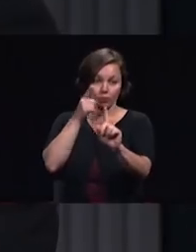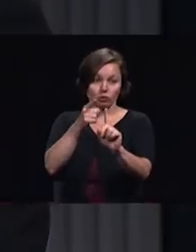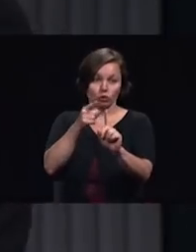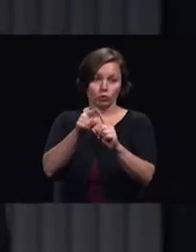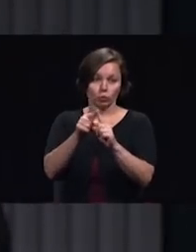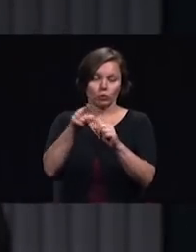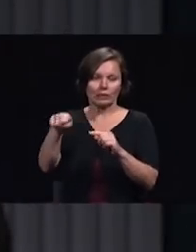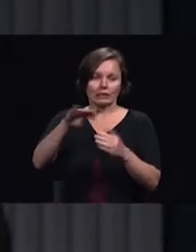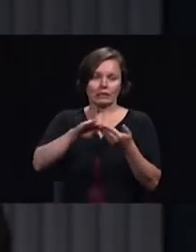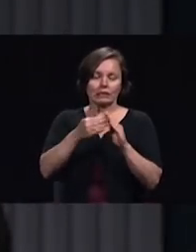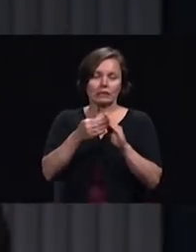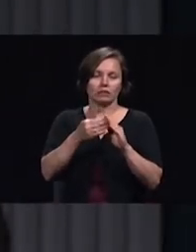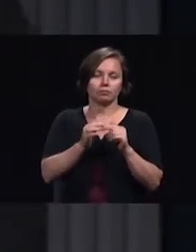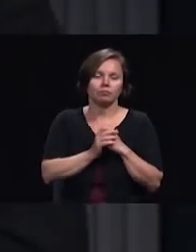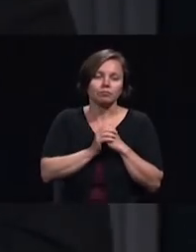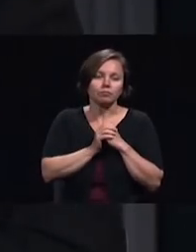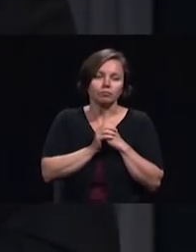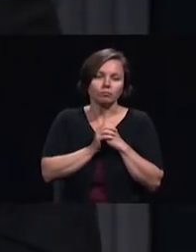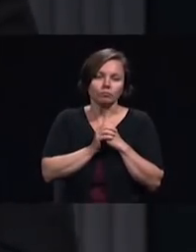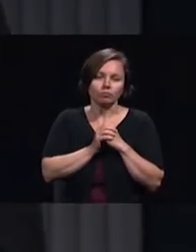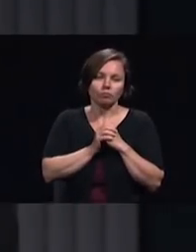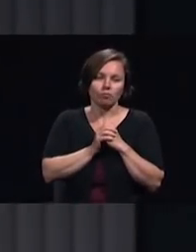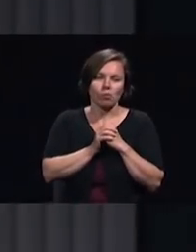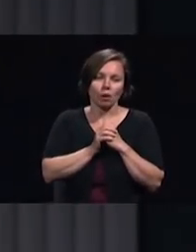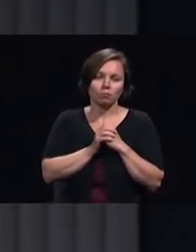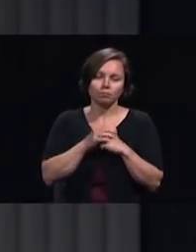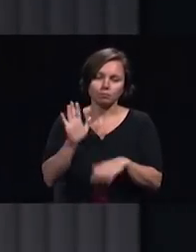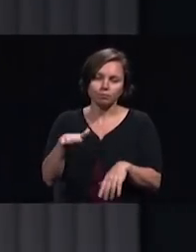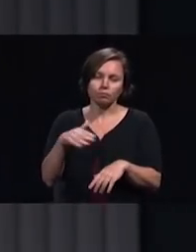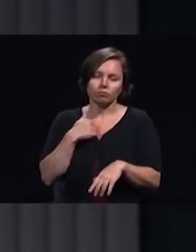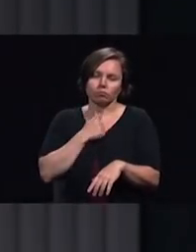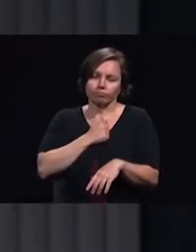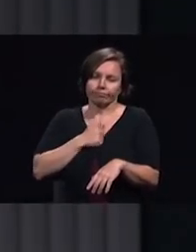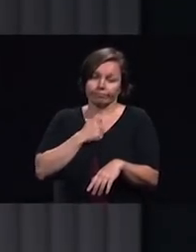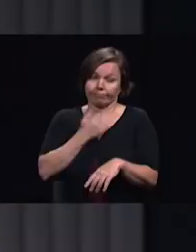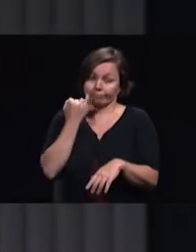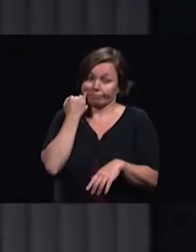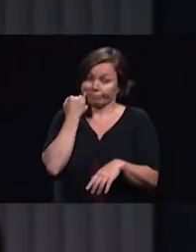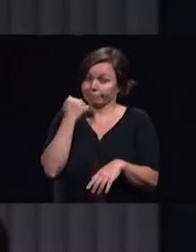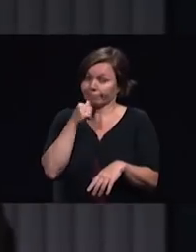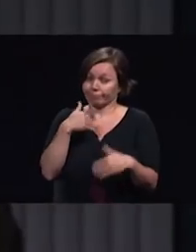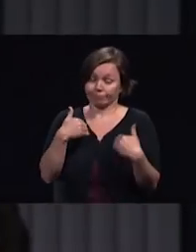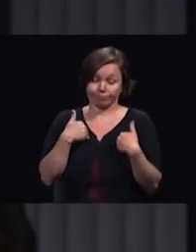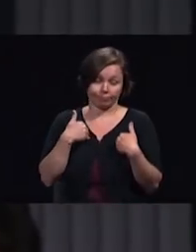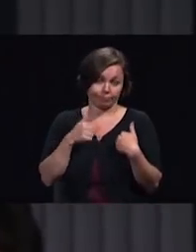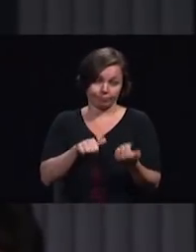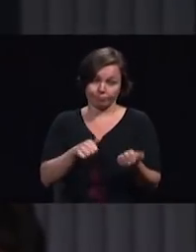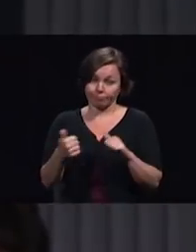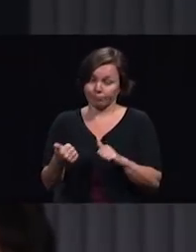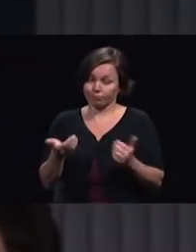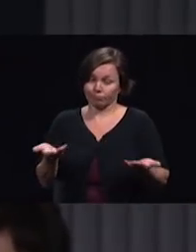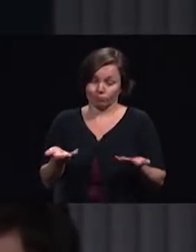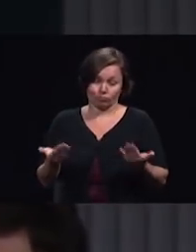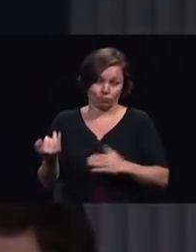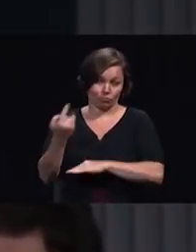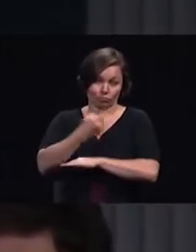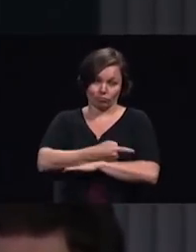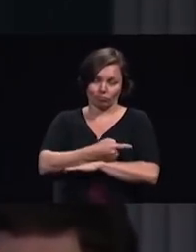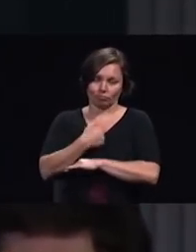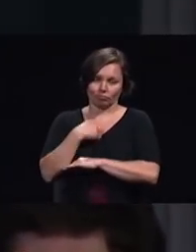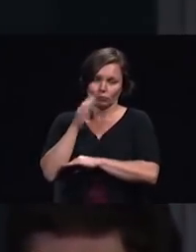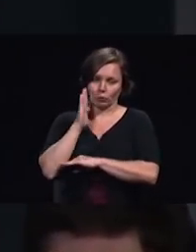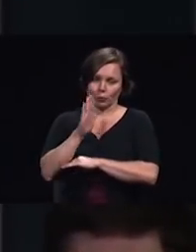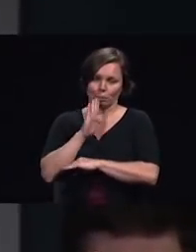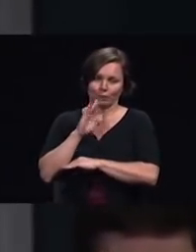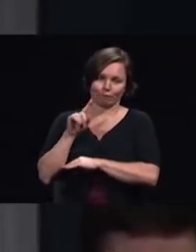said that too bad there wasn't a baptistry here today I would be first to be re-baptized for his mission to the cities and I